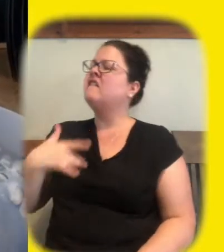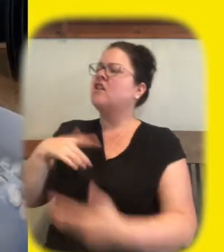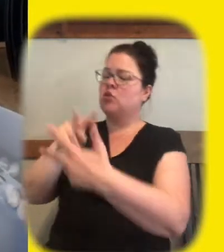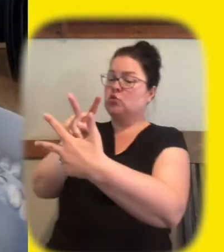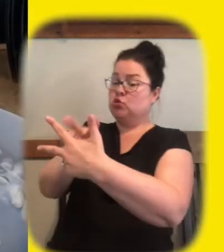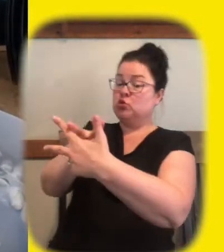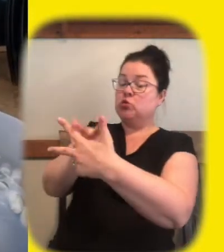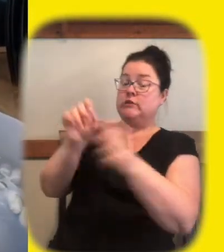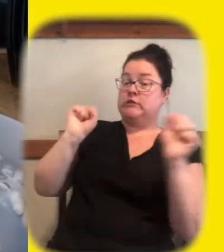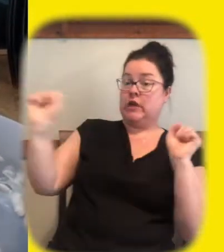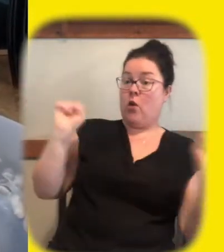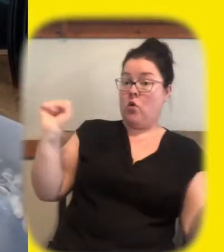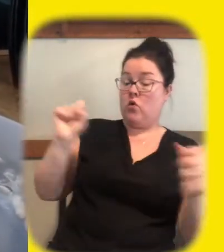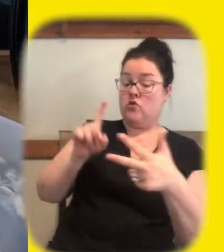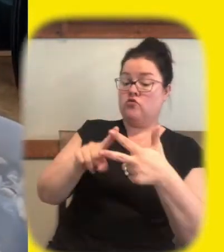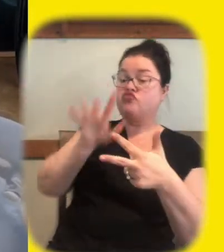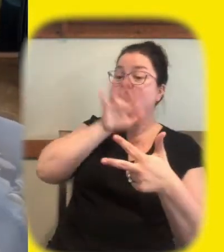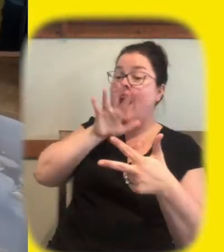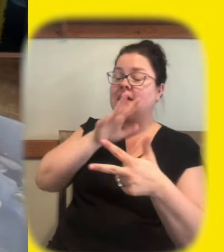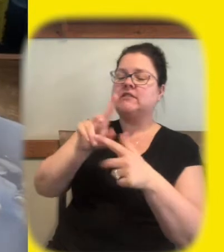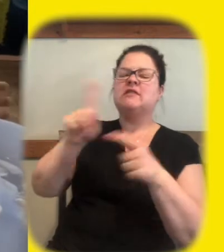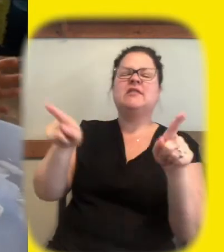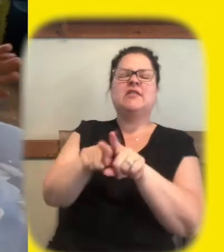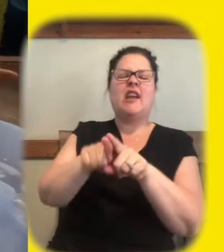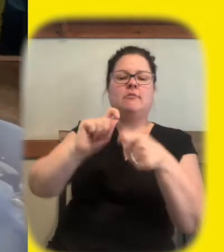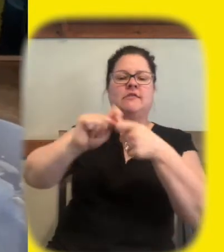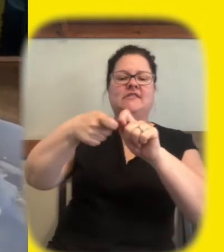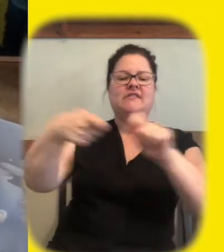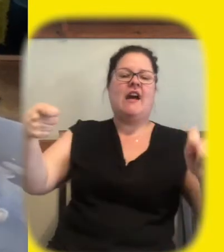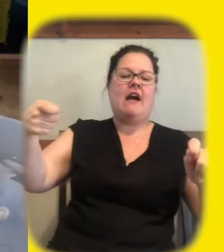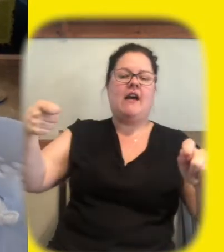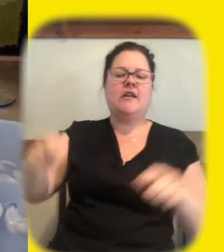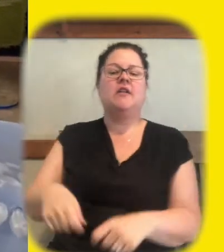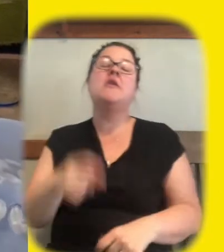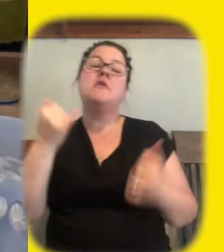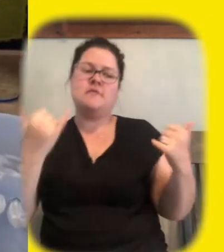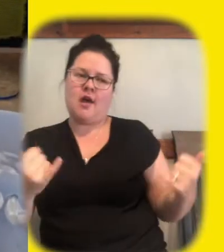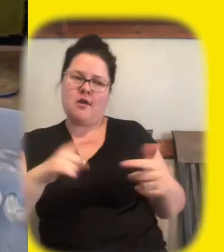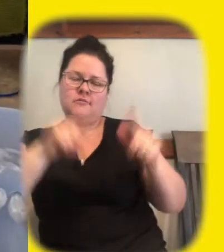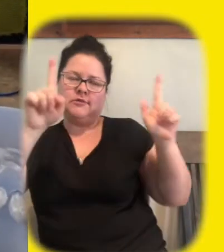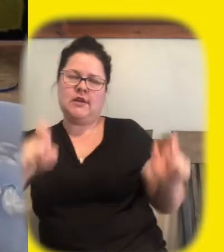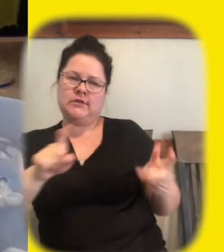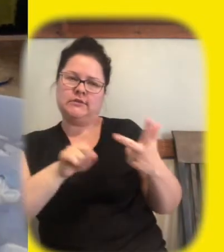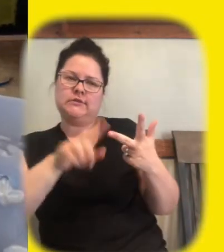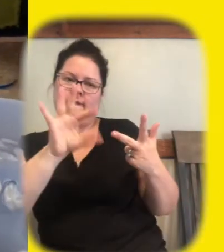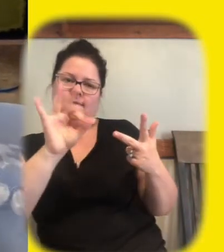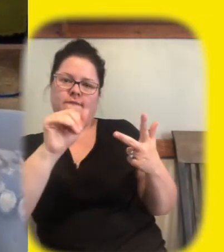towel and grass are tied okay so now here comes the big one